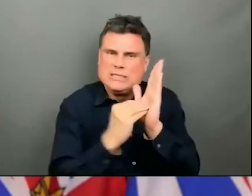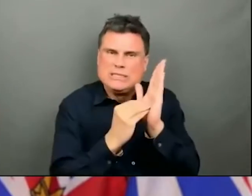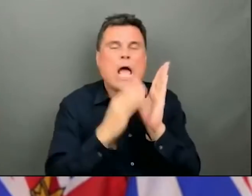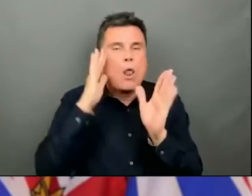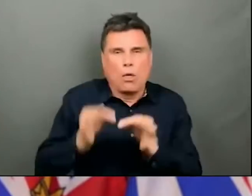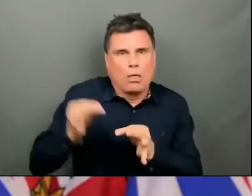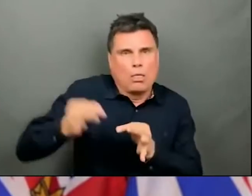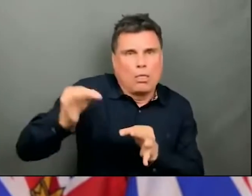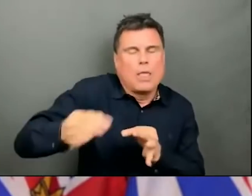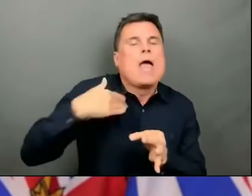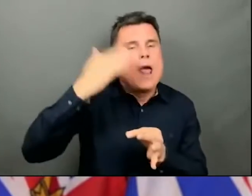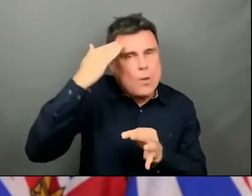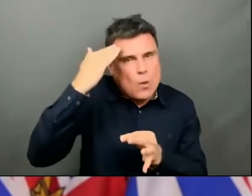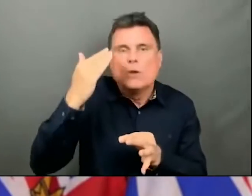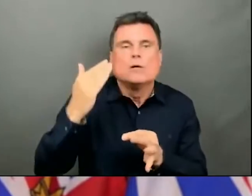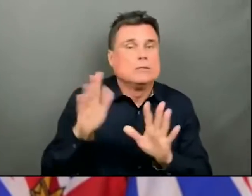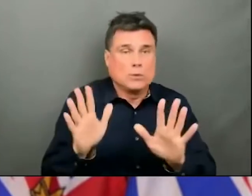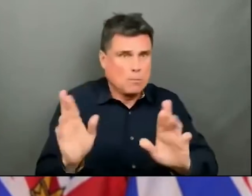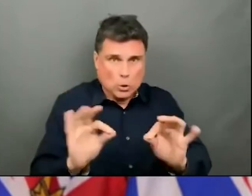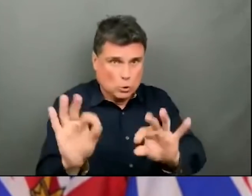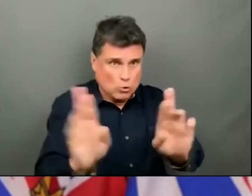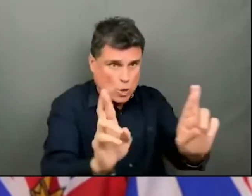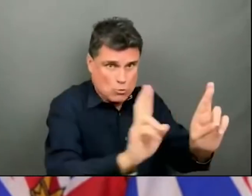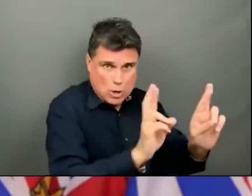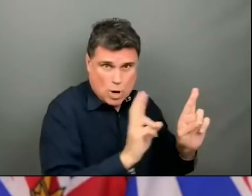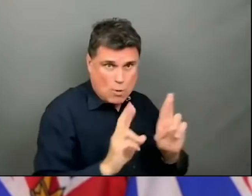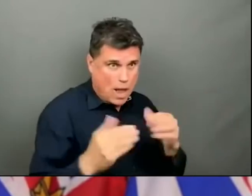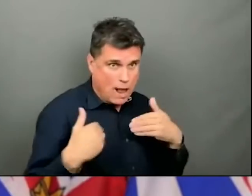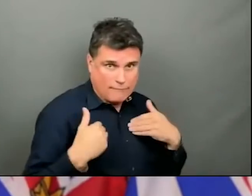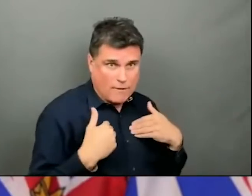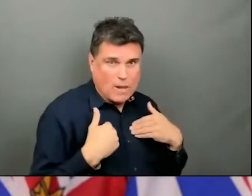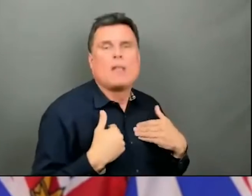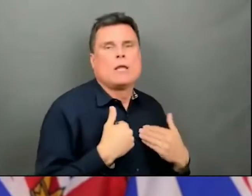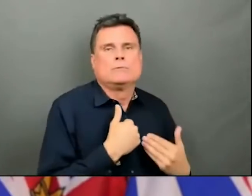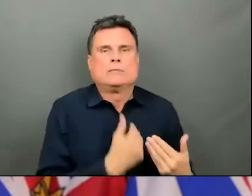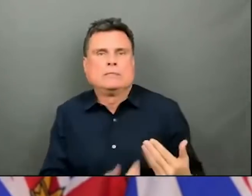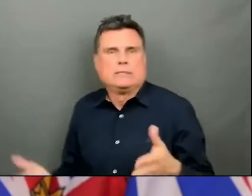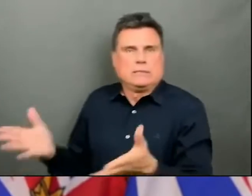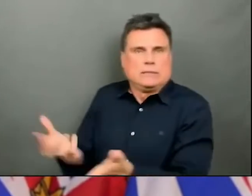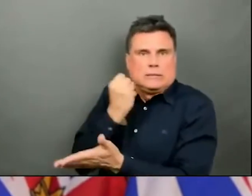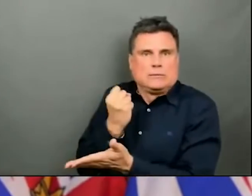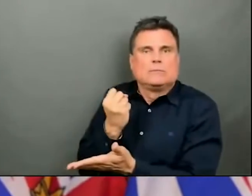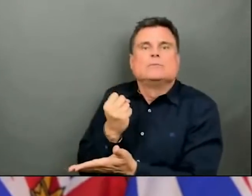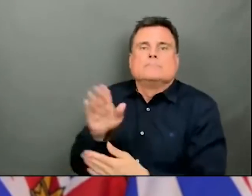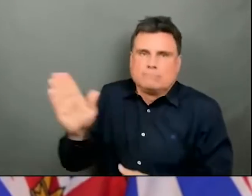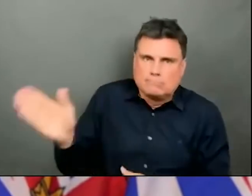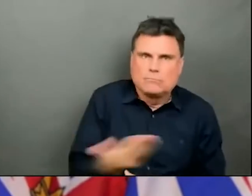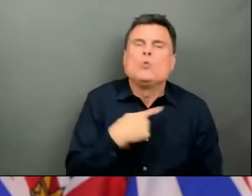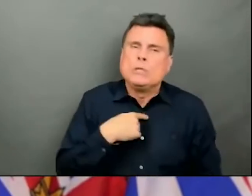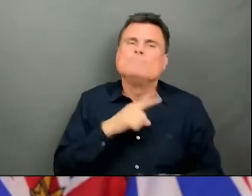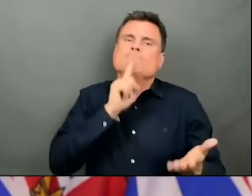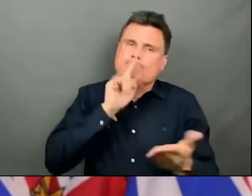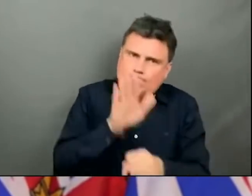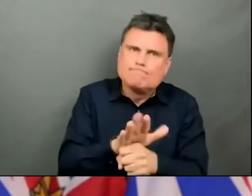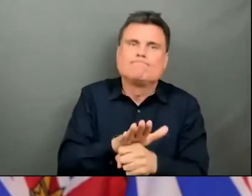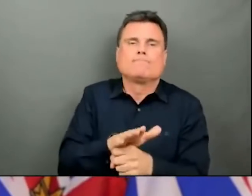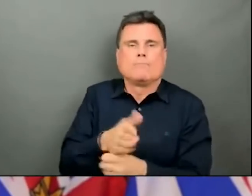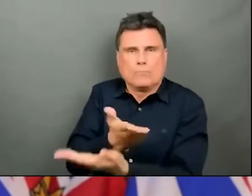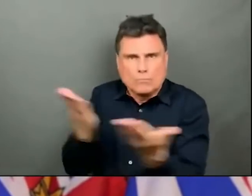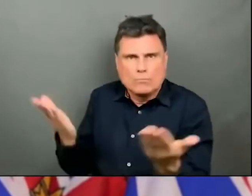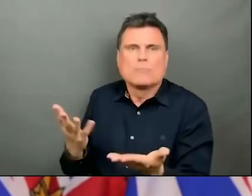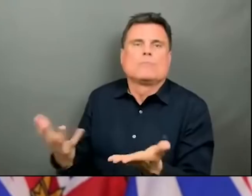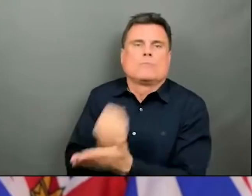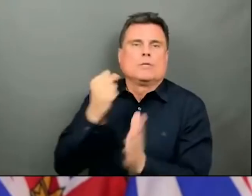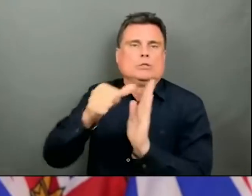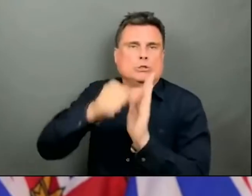will call you again and rebook your surgery. That is our commitment to you. And to that key point, here is this week's